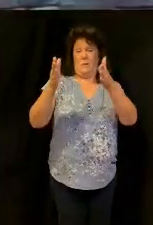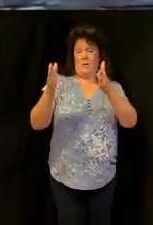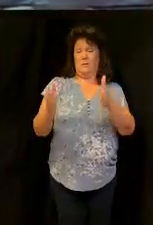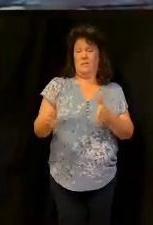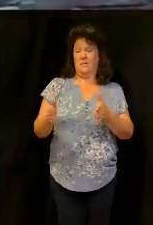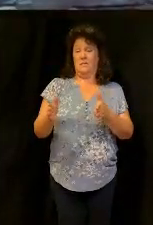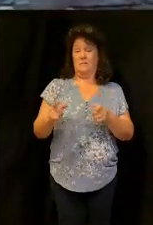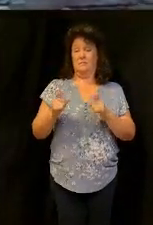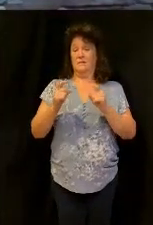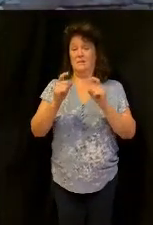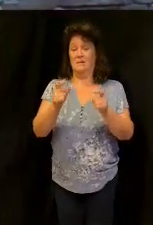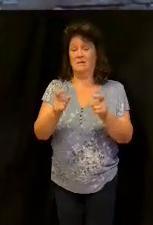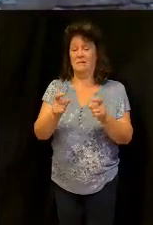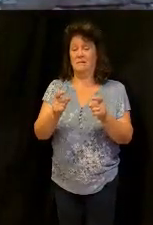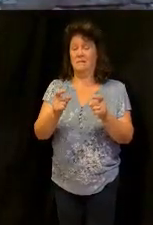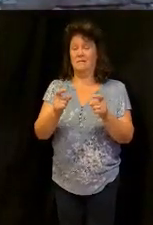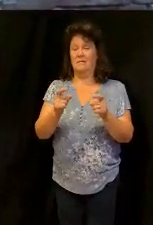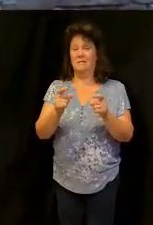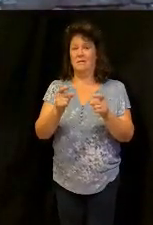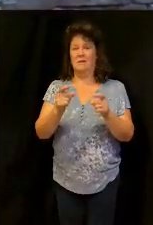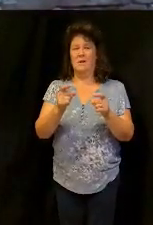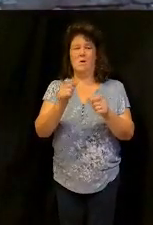person give no one is exempt from giving